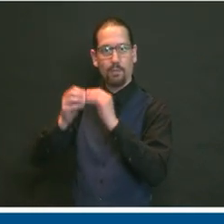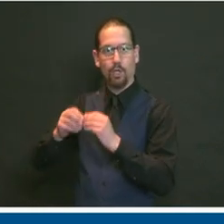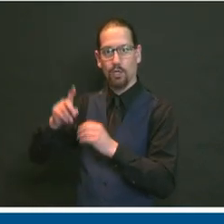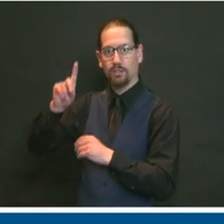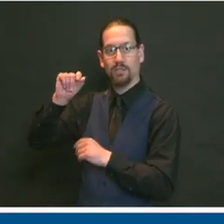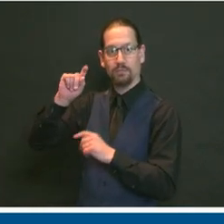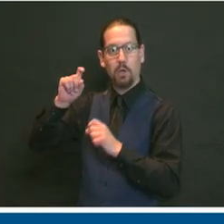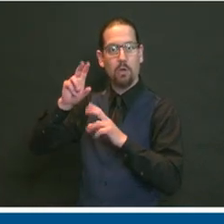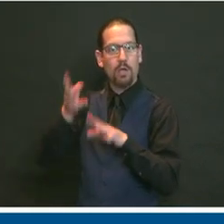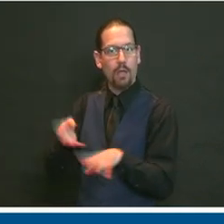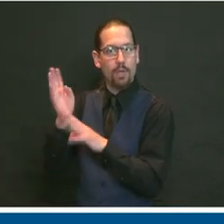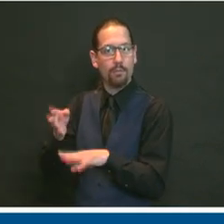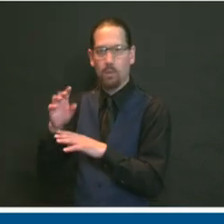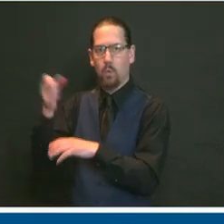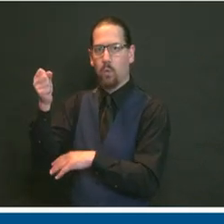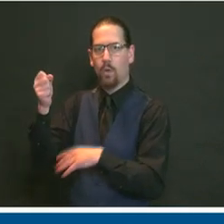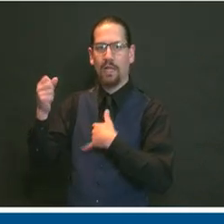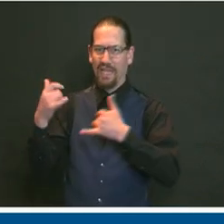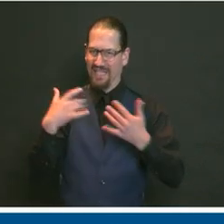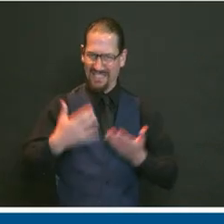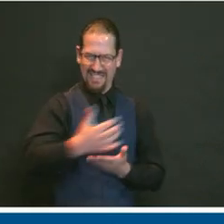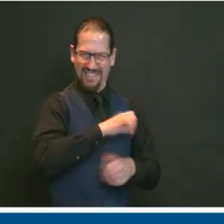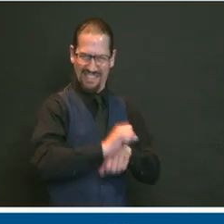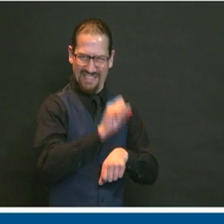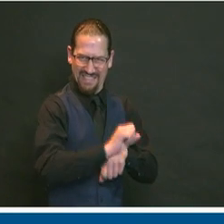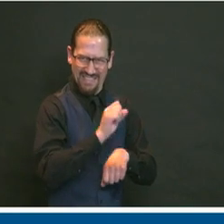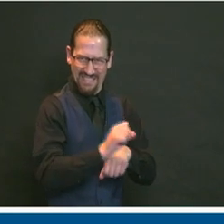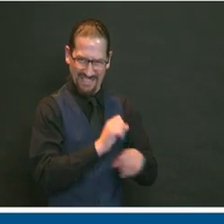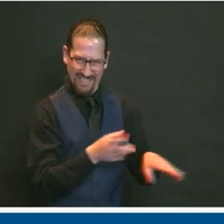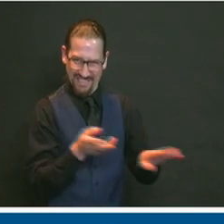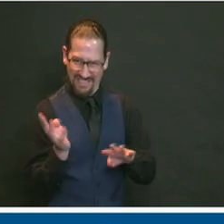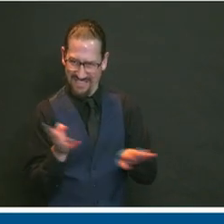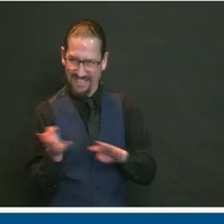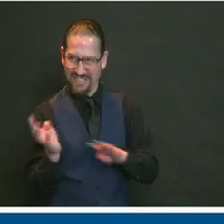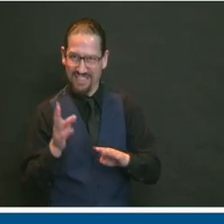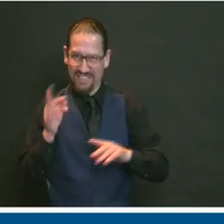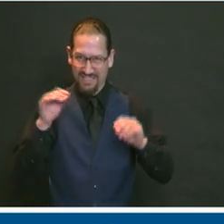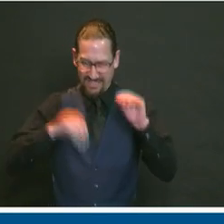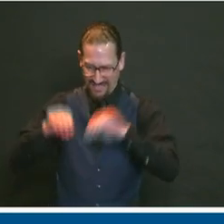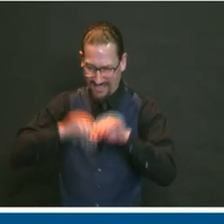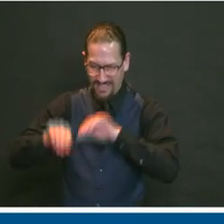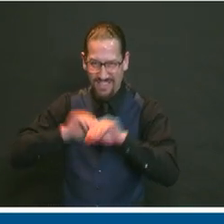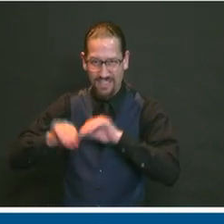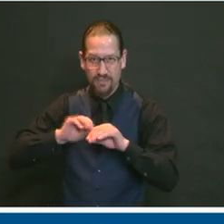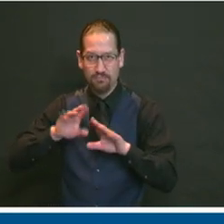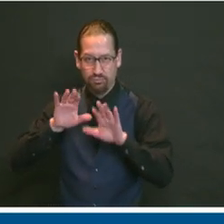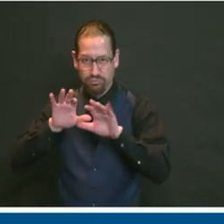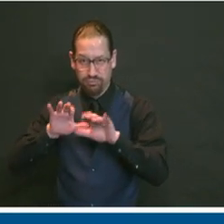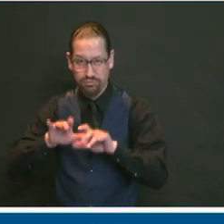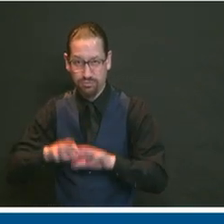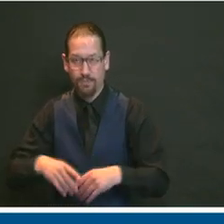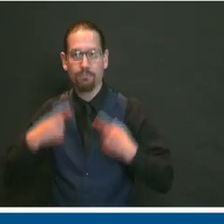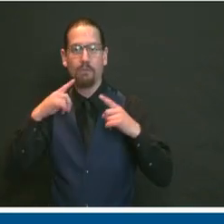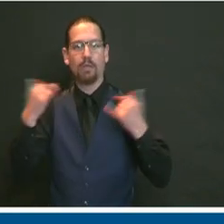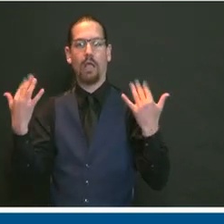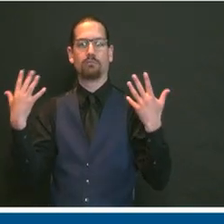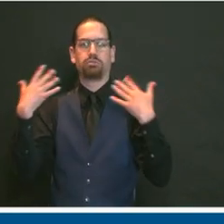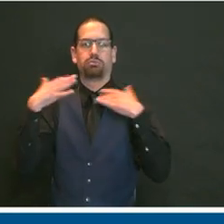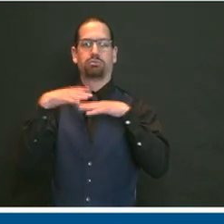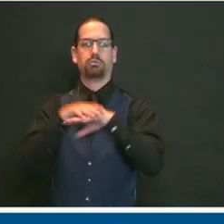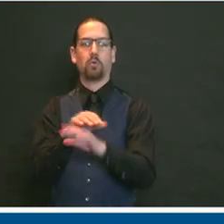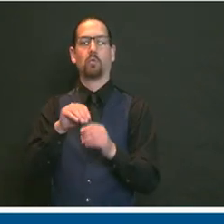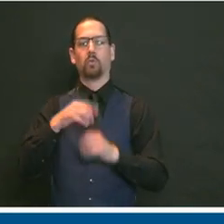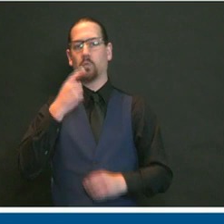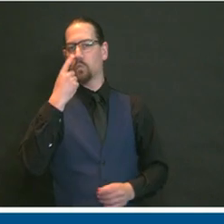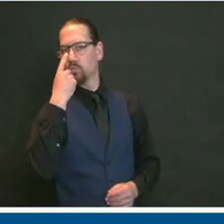from a traditional disease tracking database to one with the capacity to respond to our expanded